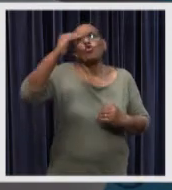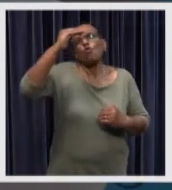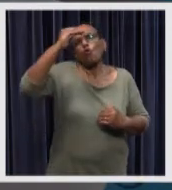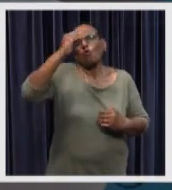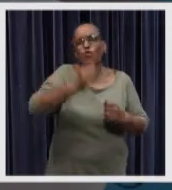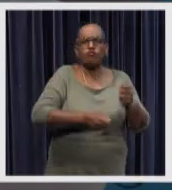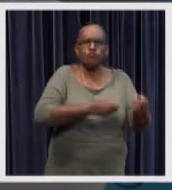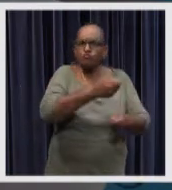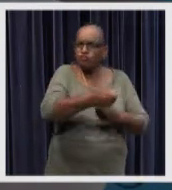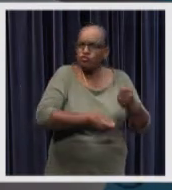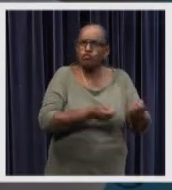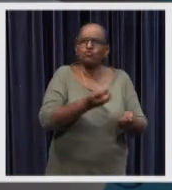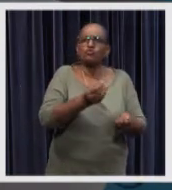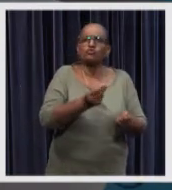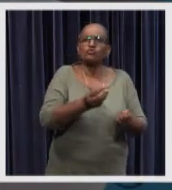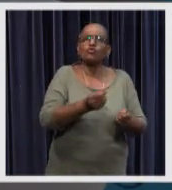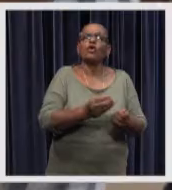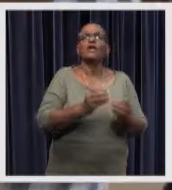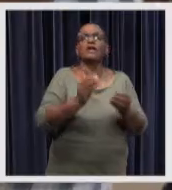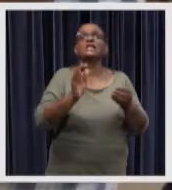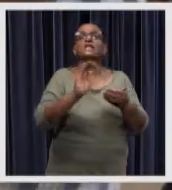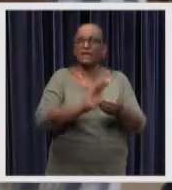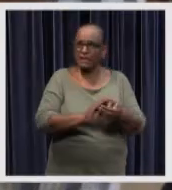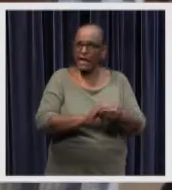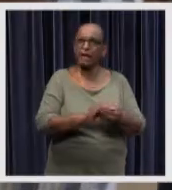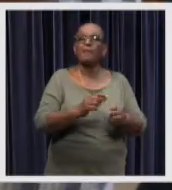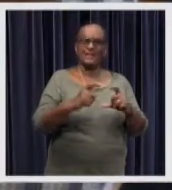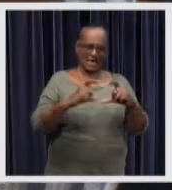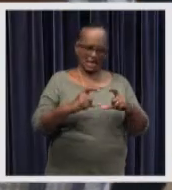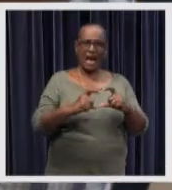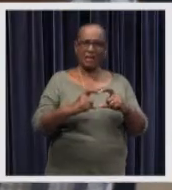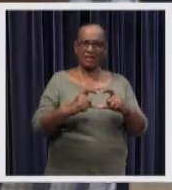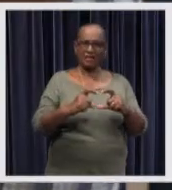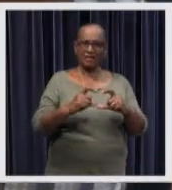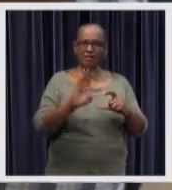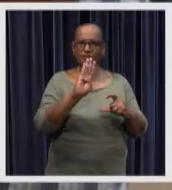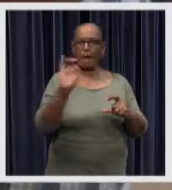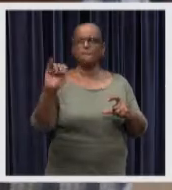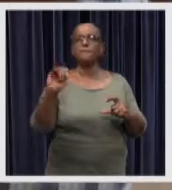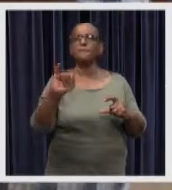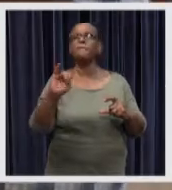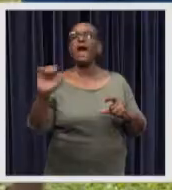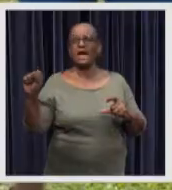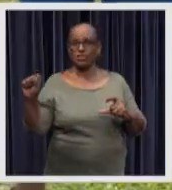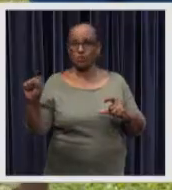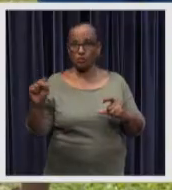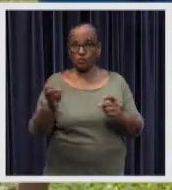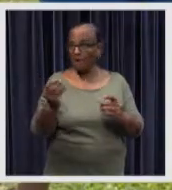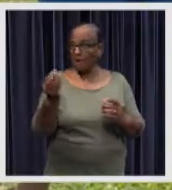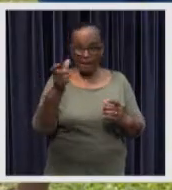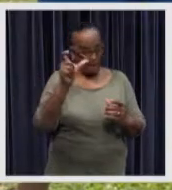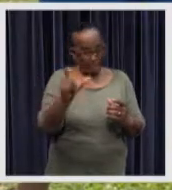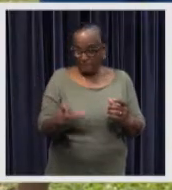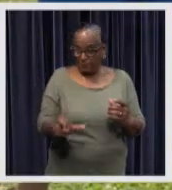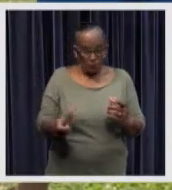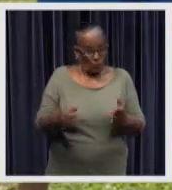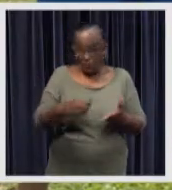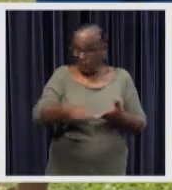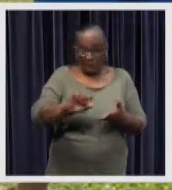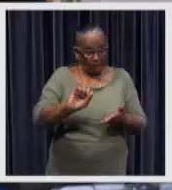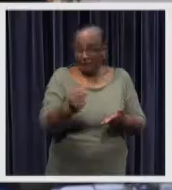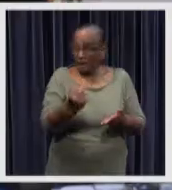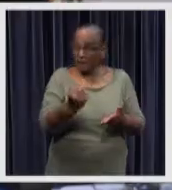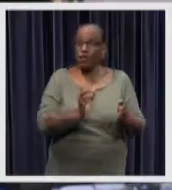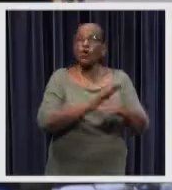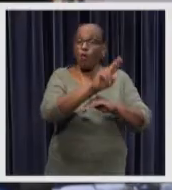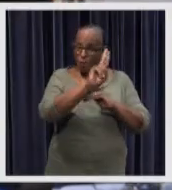high cost of care services are covered with health insurance for citizens who cannot pay